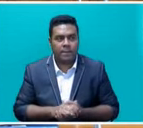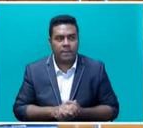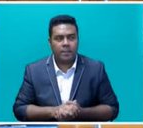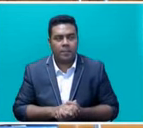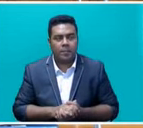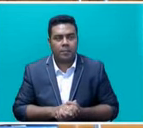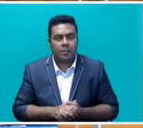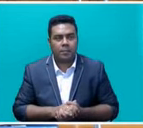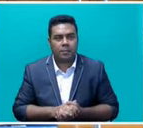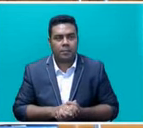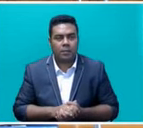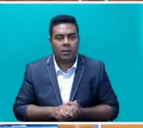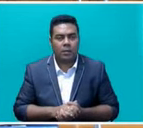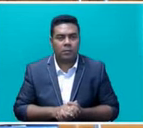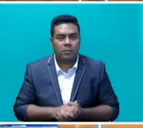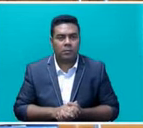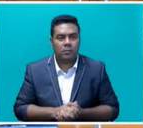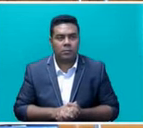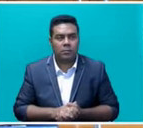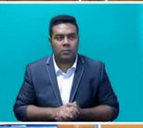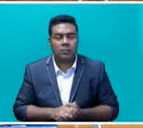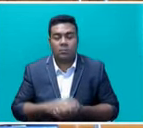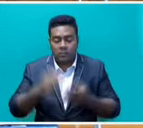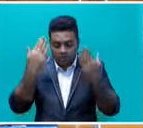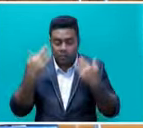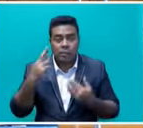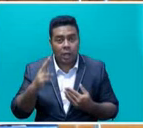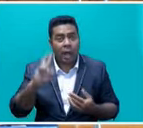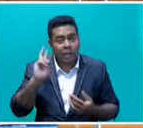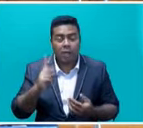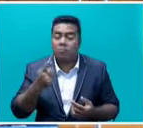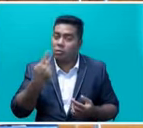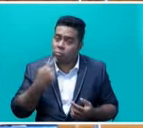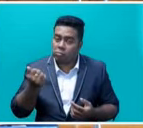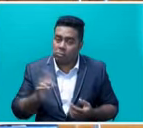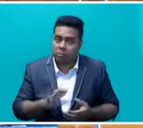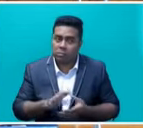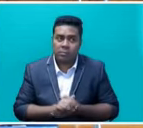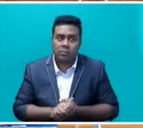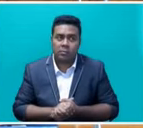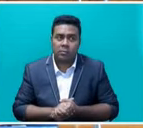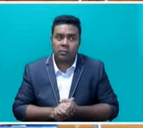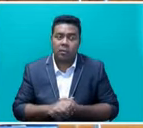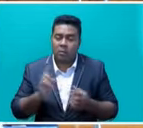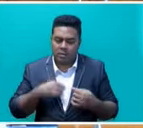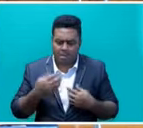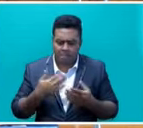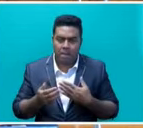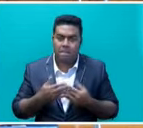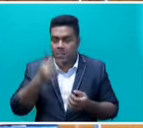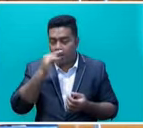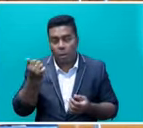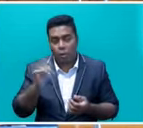the 2nd of November. Mr. Speaker, sir, again, like I highlighted, that these are some of the matters that people who apply